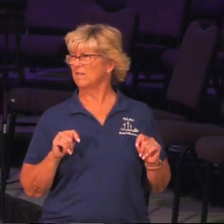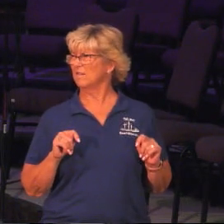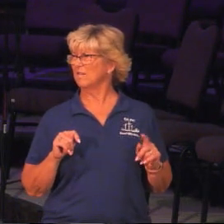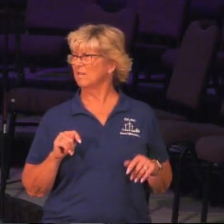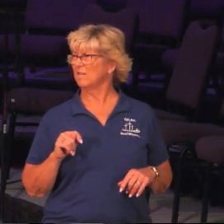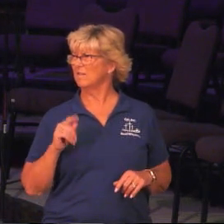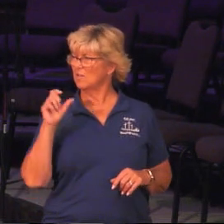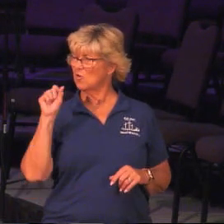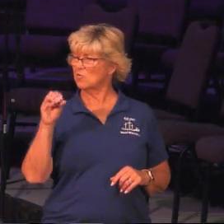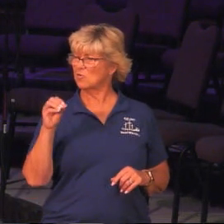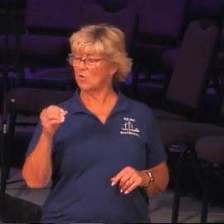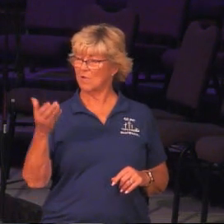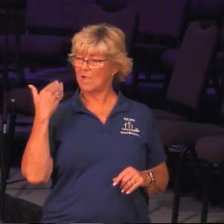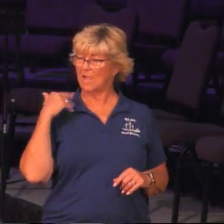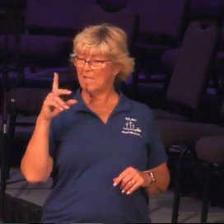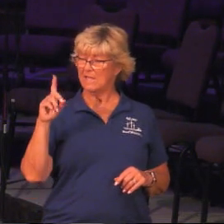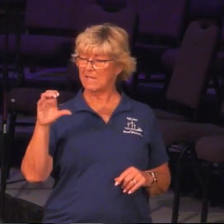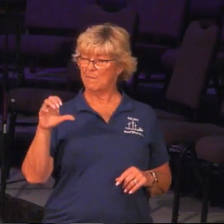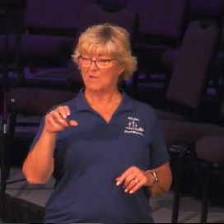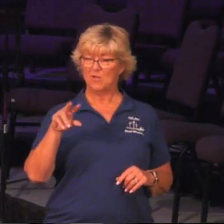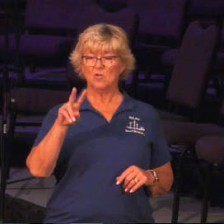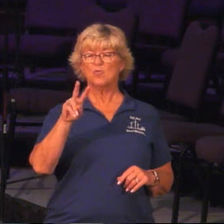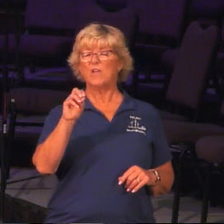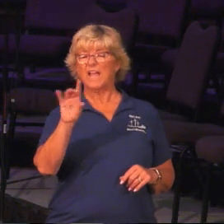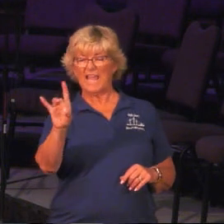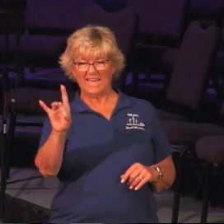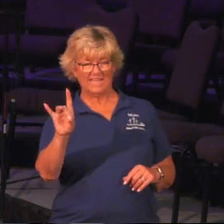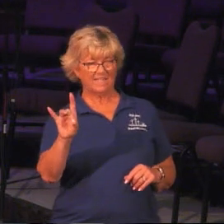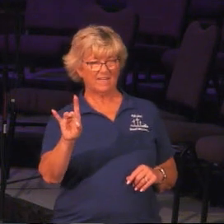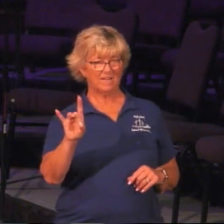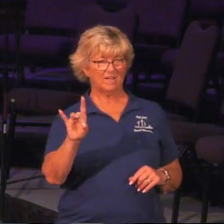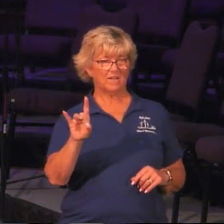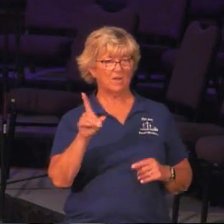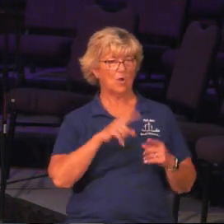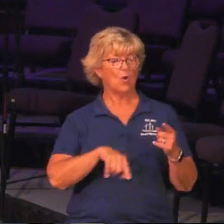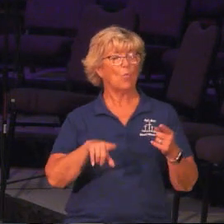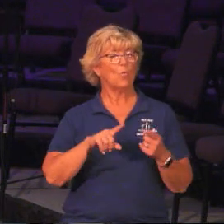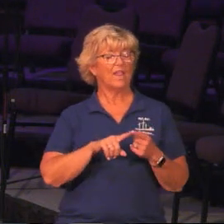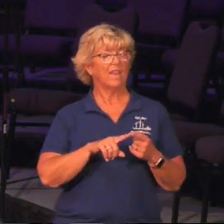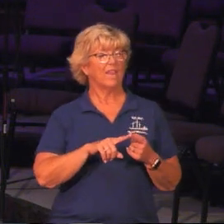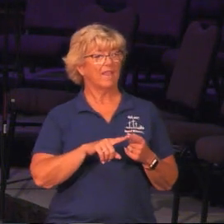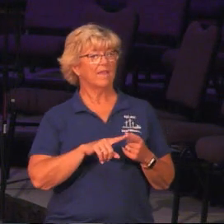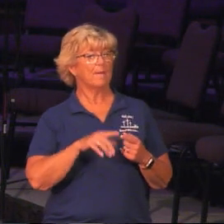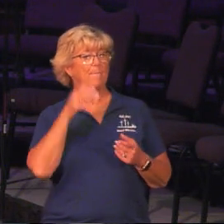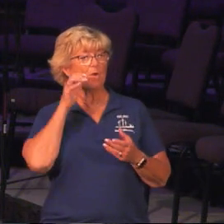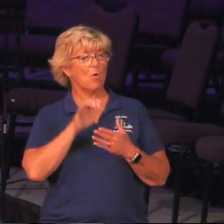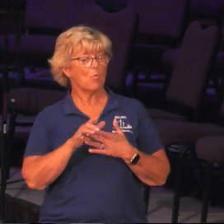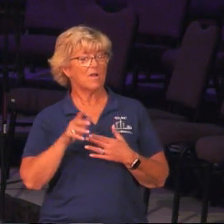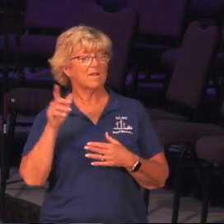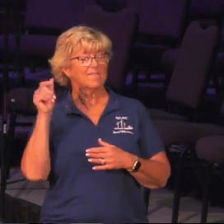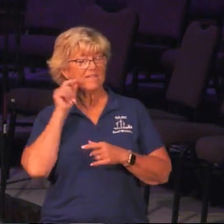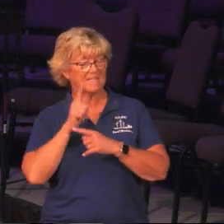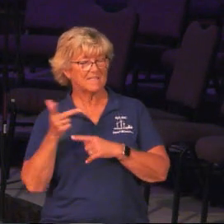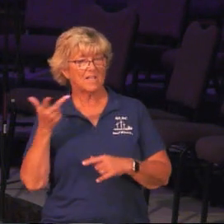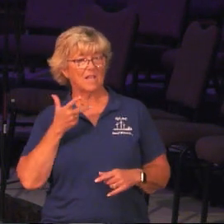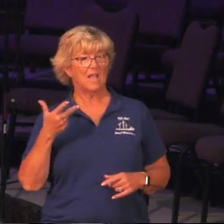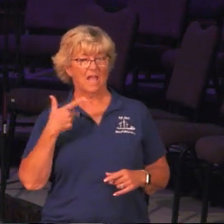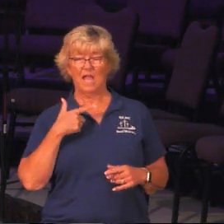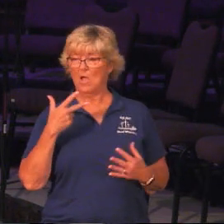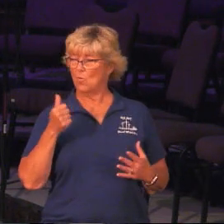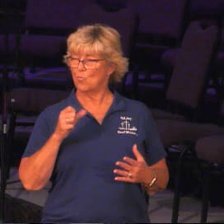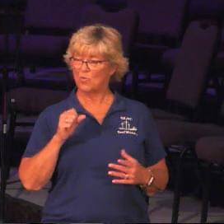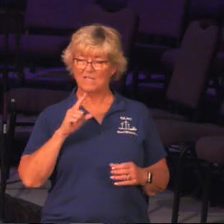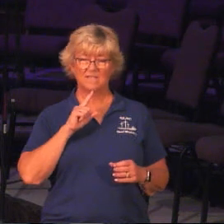And in December of 2008 is when I, my wife, my sister and I, but I was convinced.